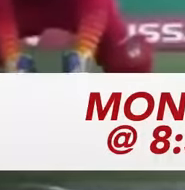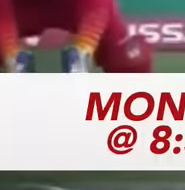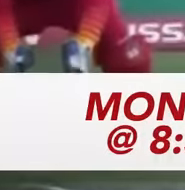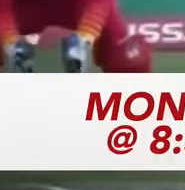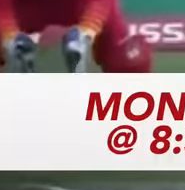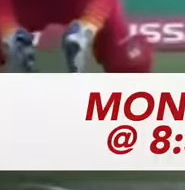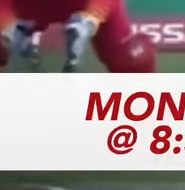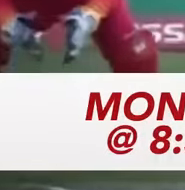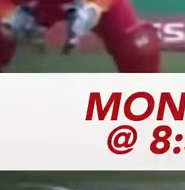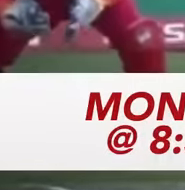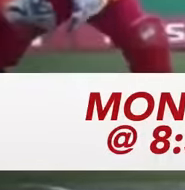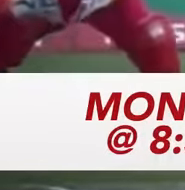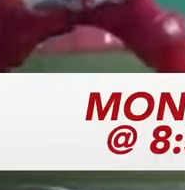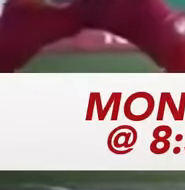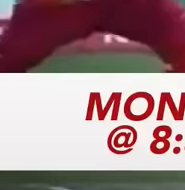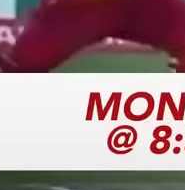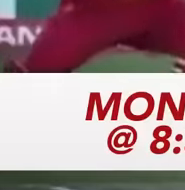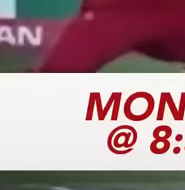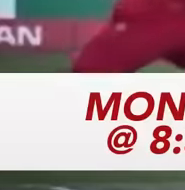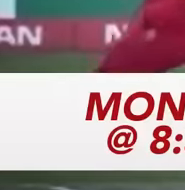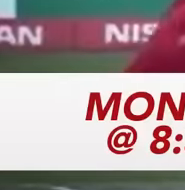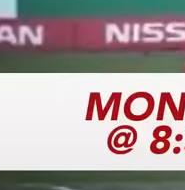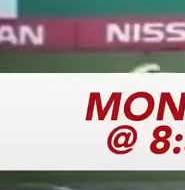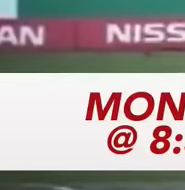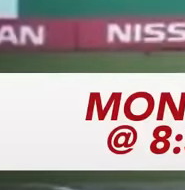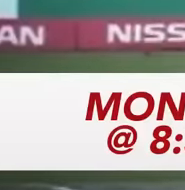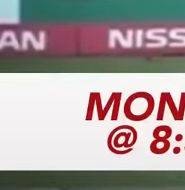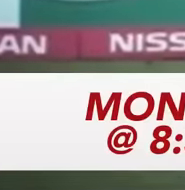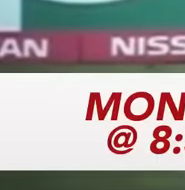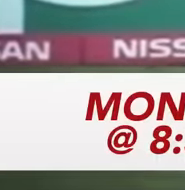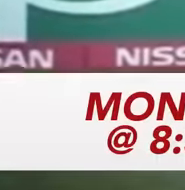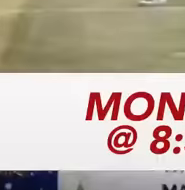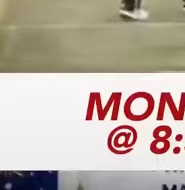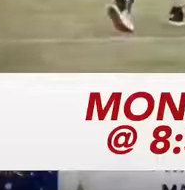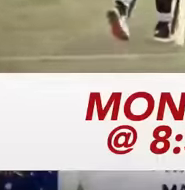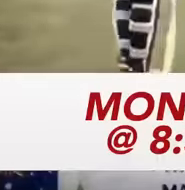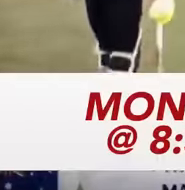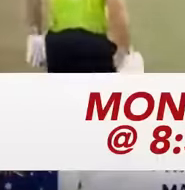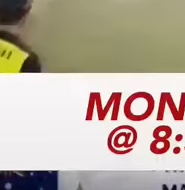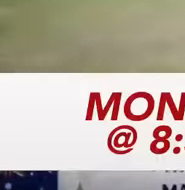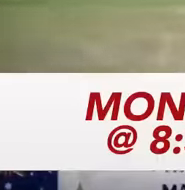at some of the biggest names in the sport and take on the biggest topics of the day.